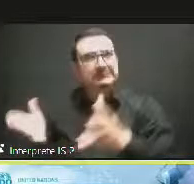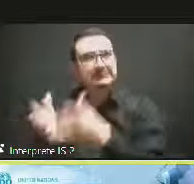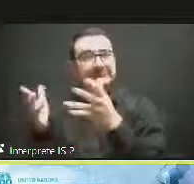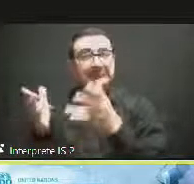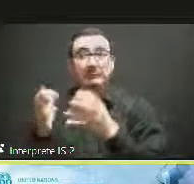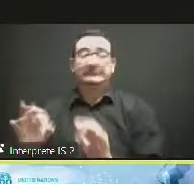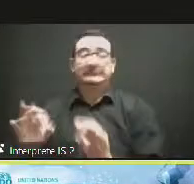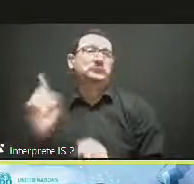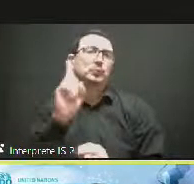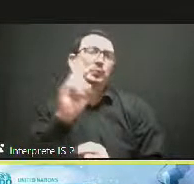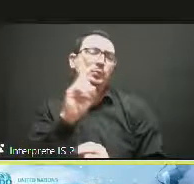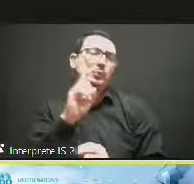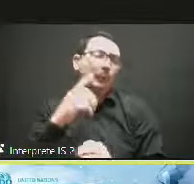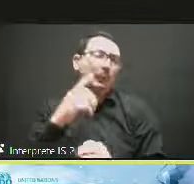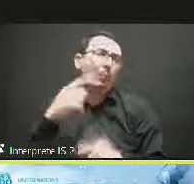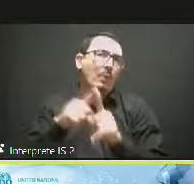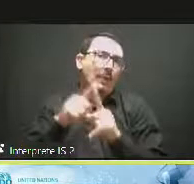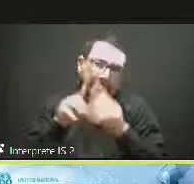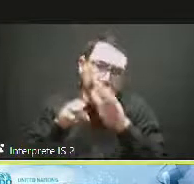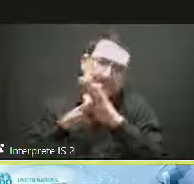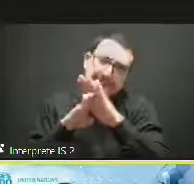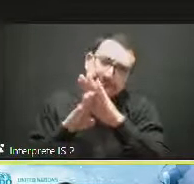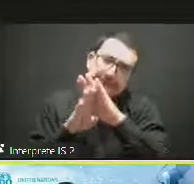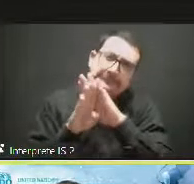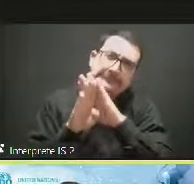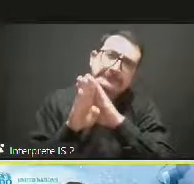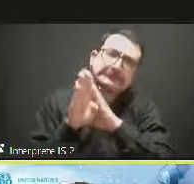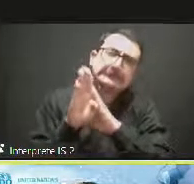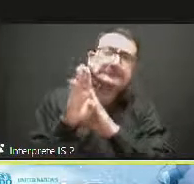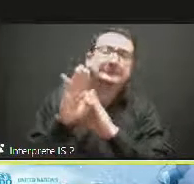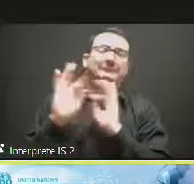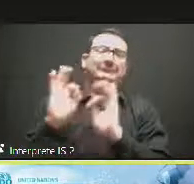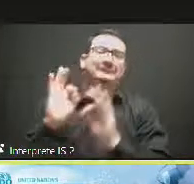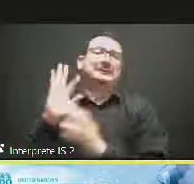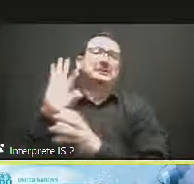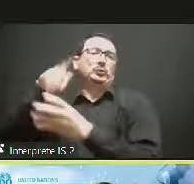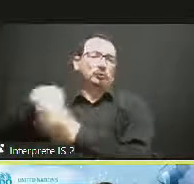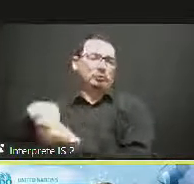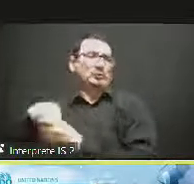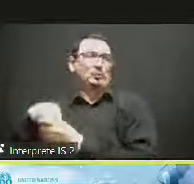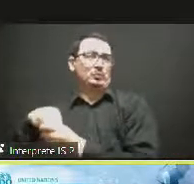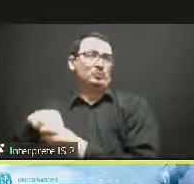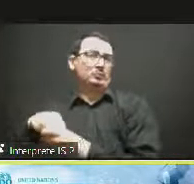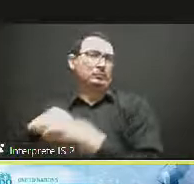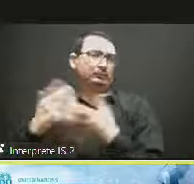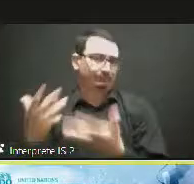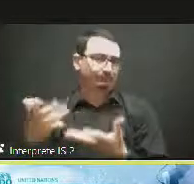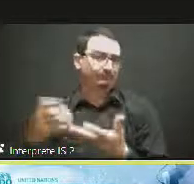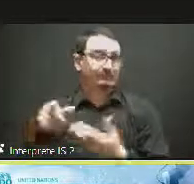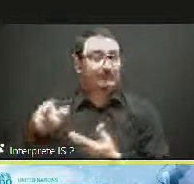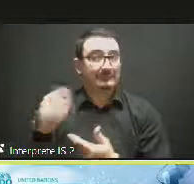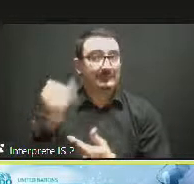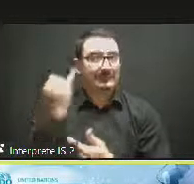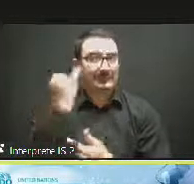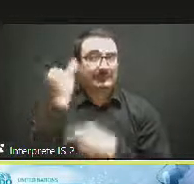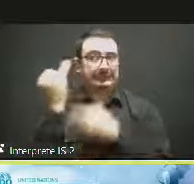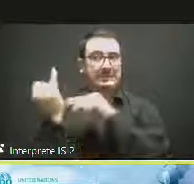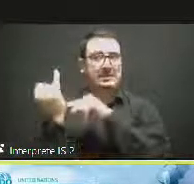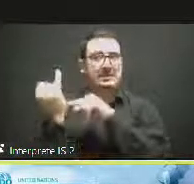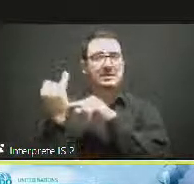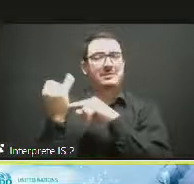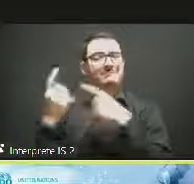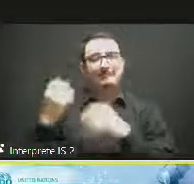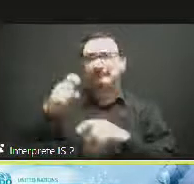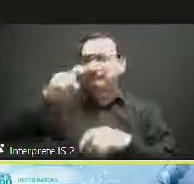creative industries. More particularly, if we see there are some common strengths that